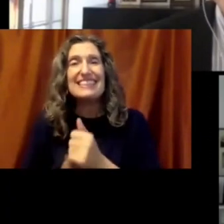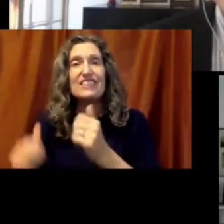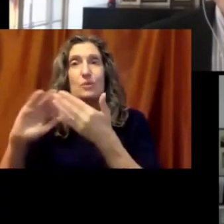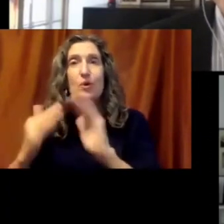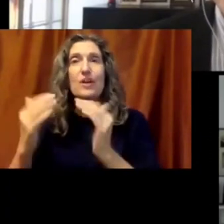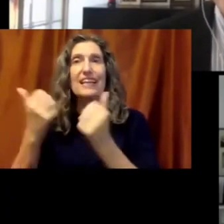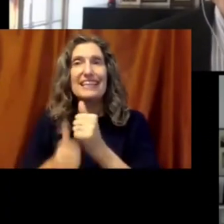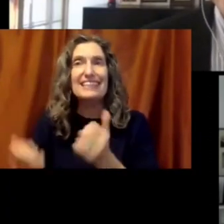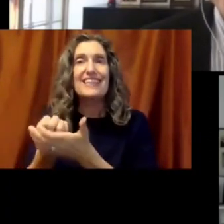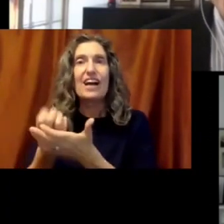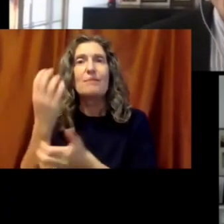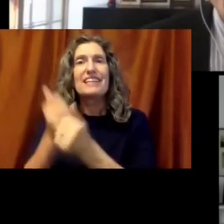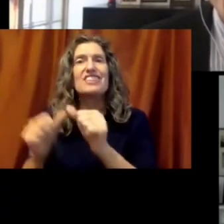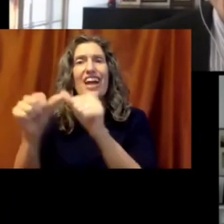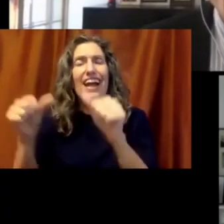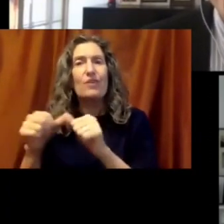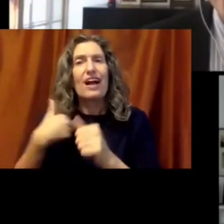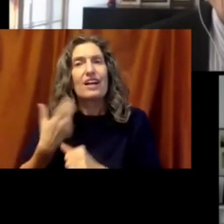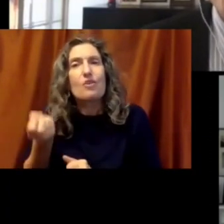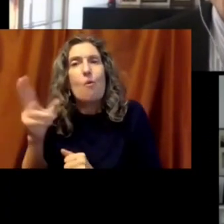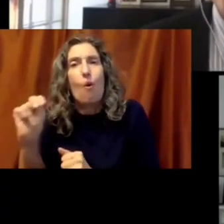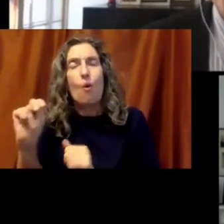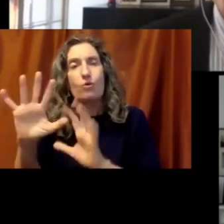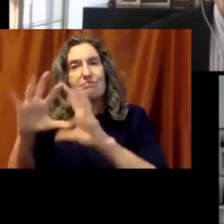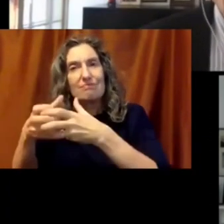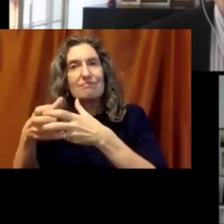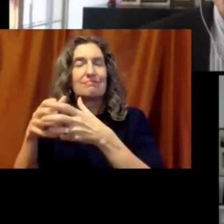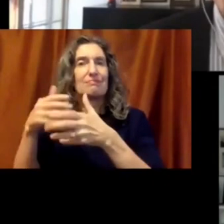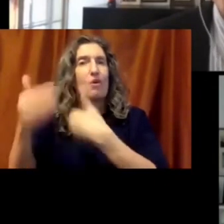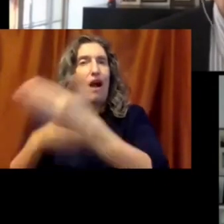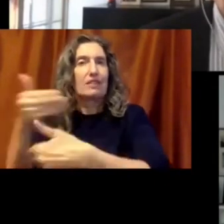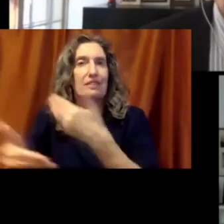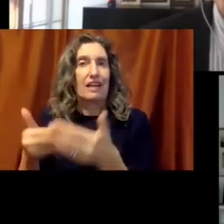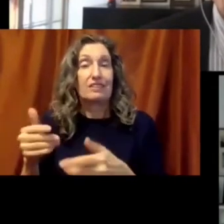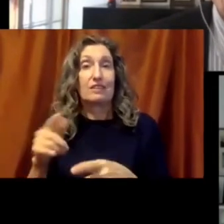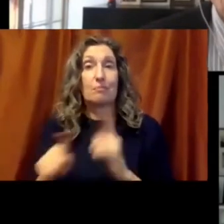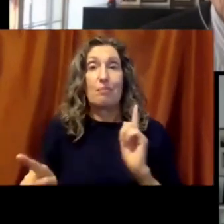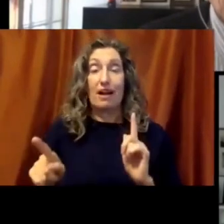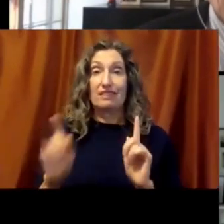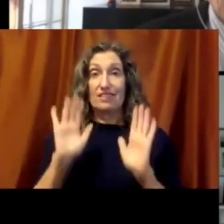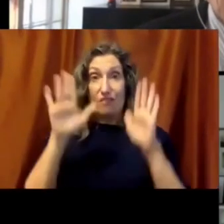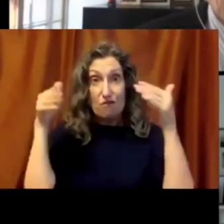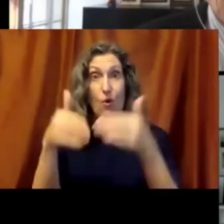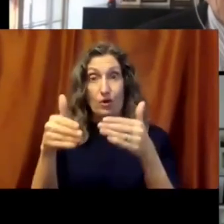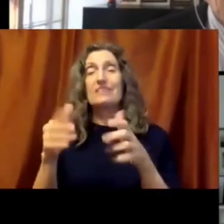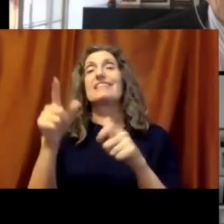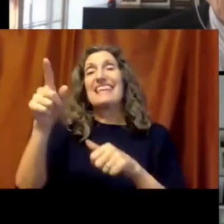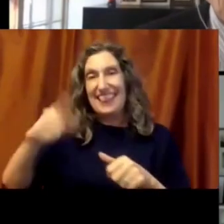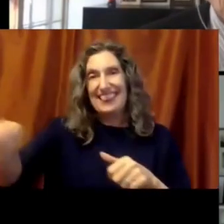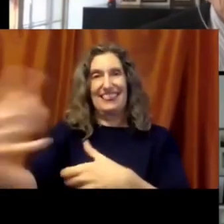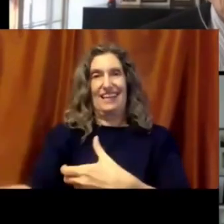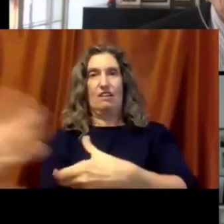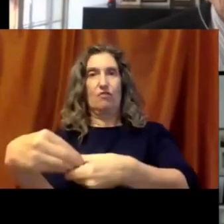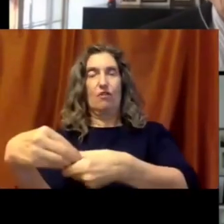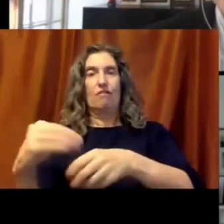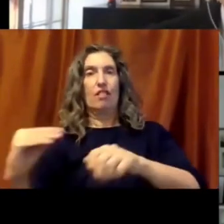That's fine. Our point is, this should be the highest priority of the state to deliver on this. And so that process that will follow, we